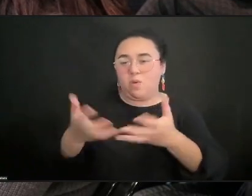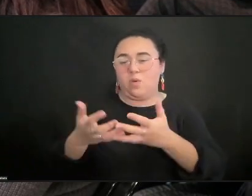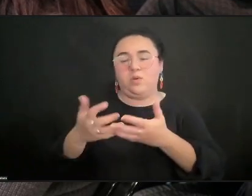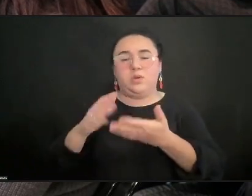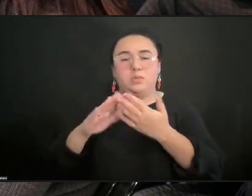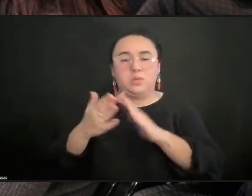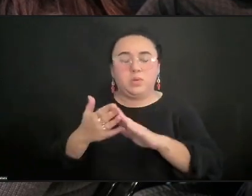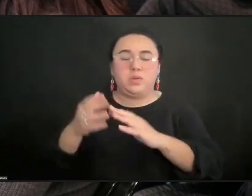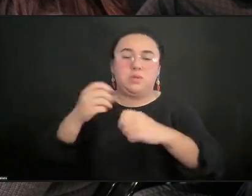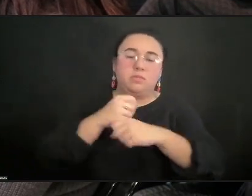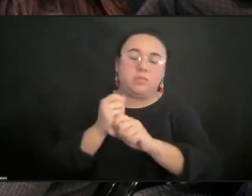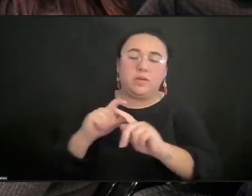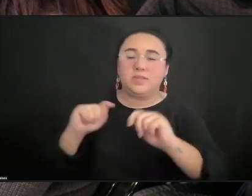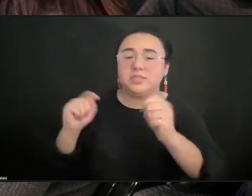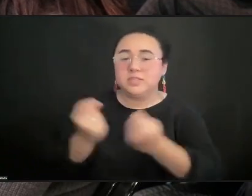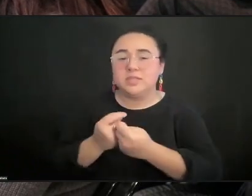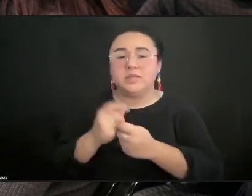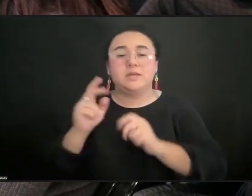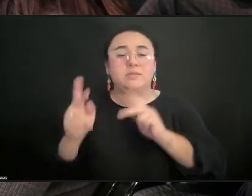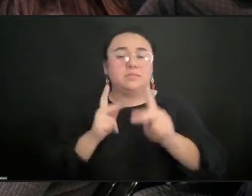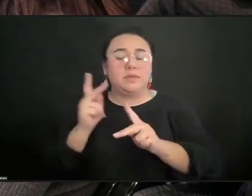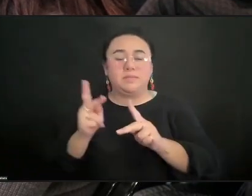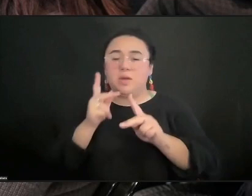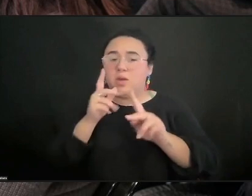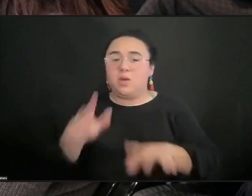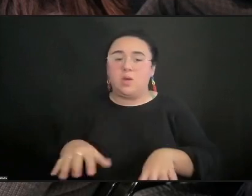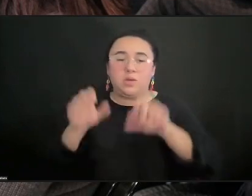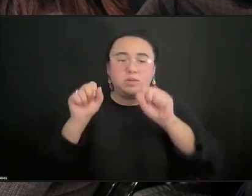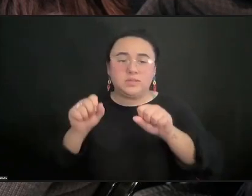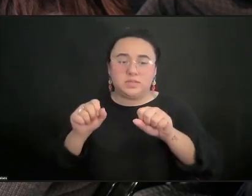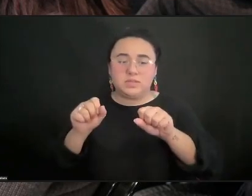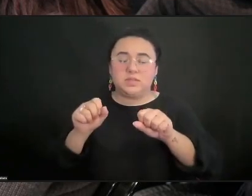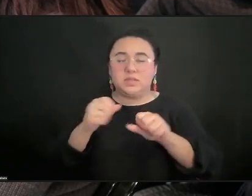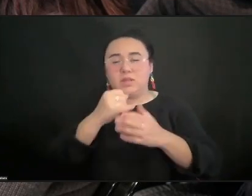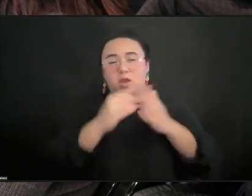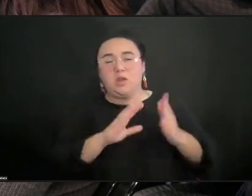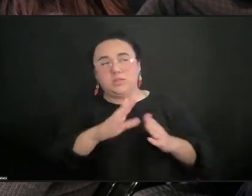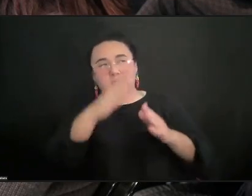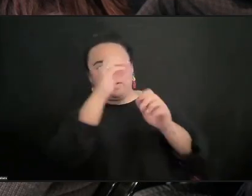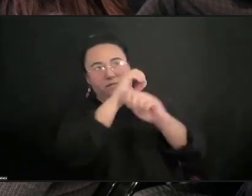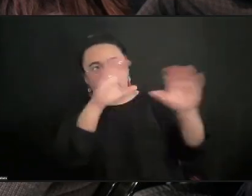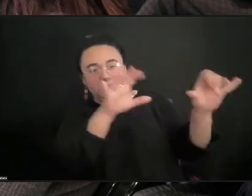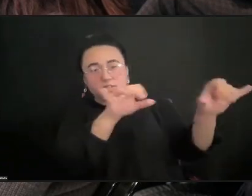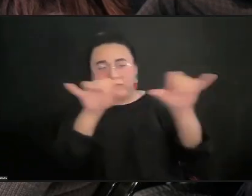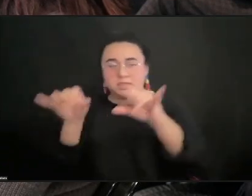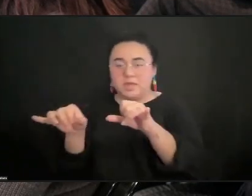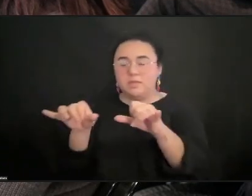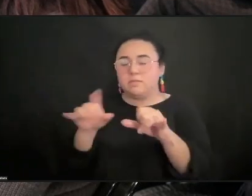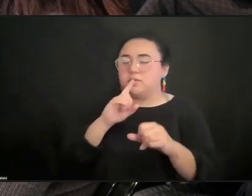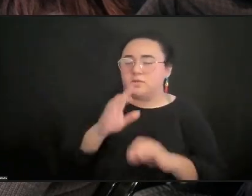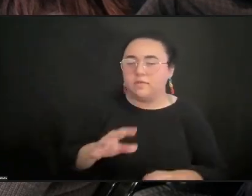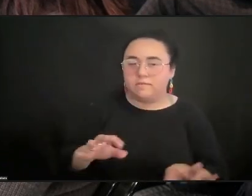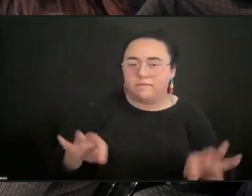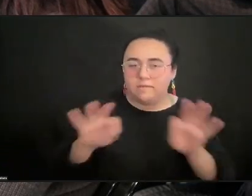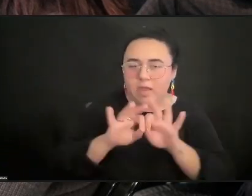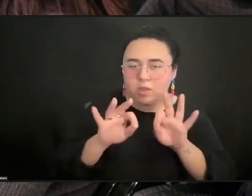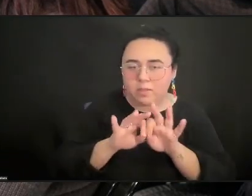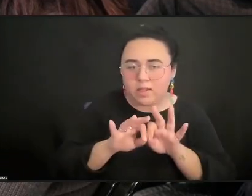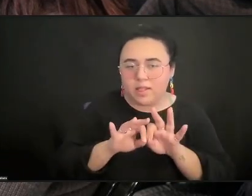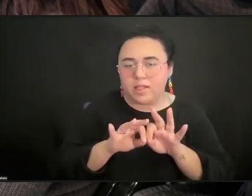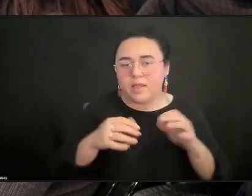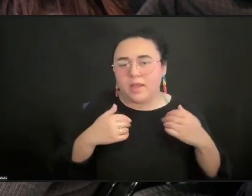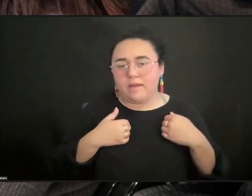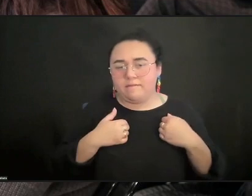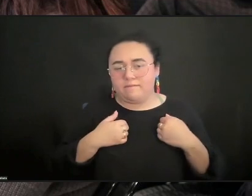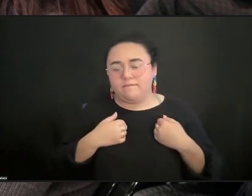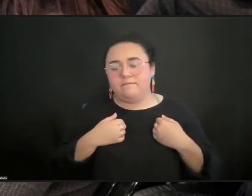the people holding the vision of the artist is so valuable. And I would encourage people just not only to